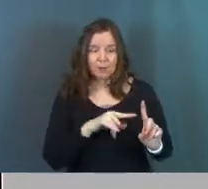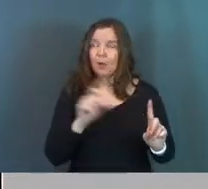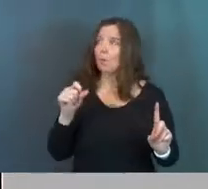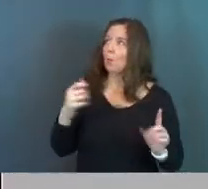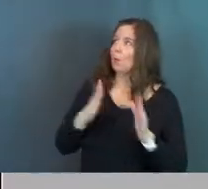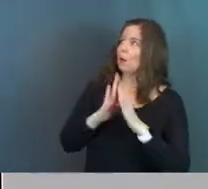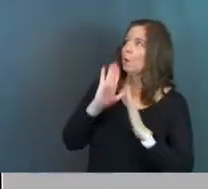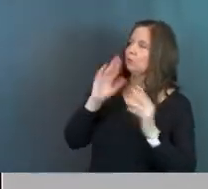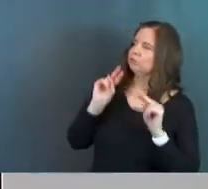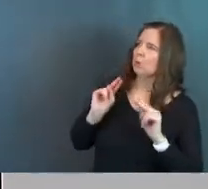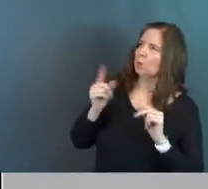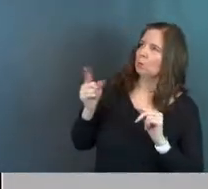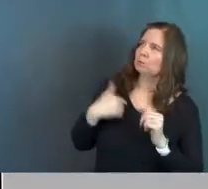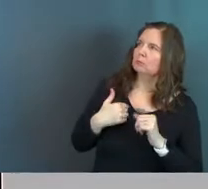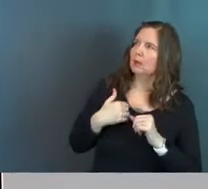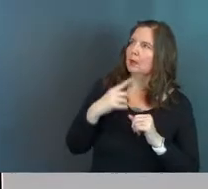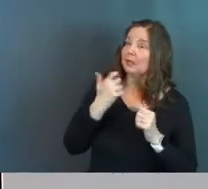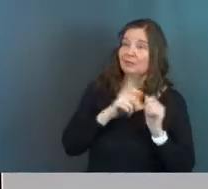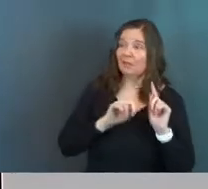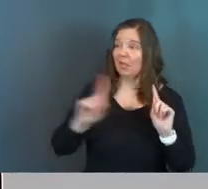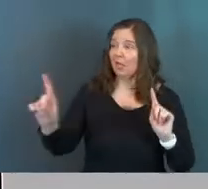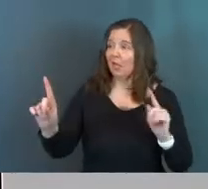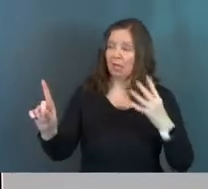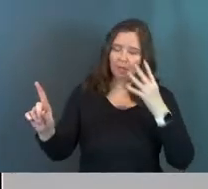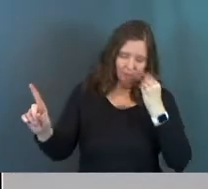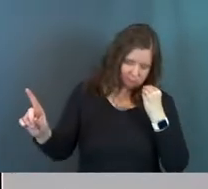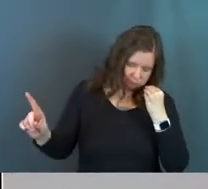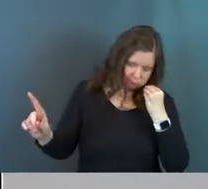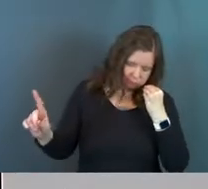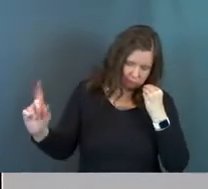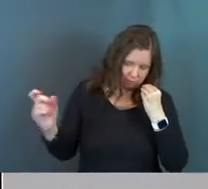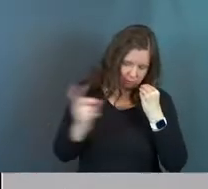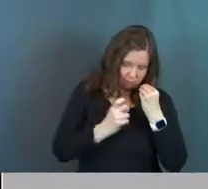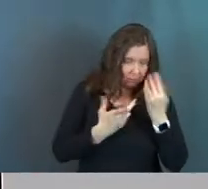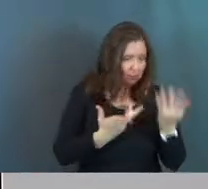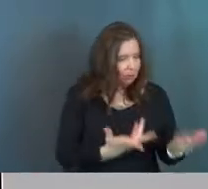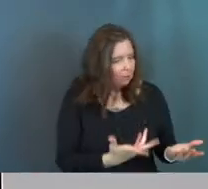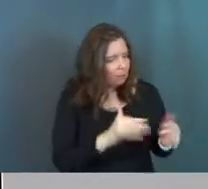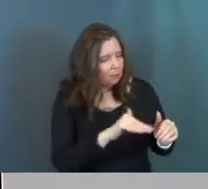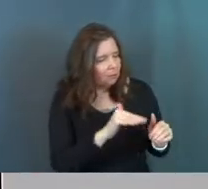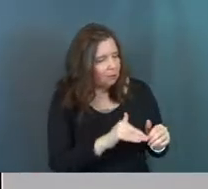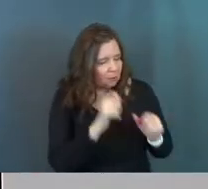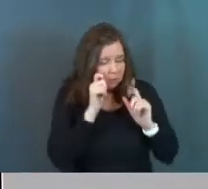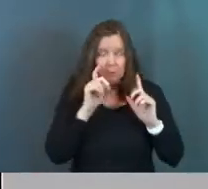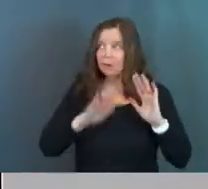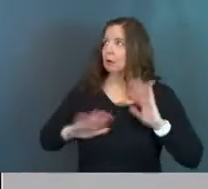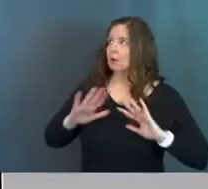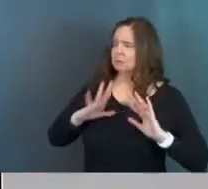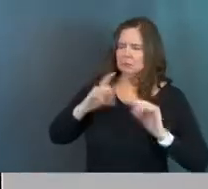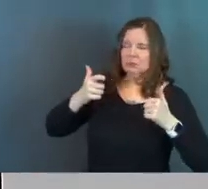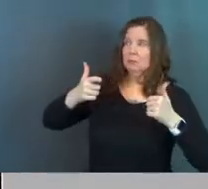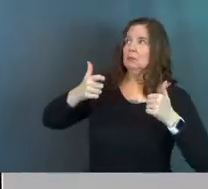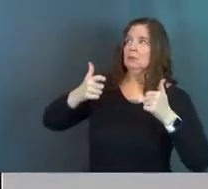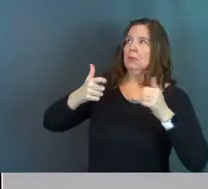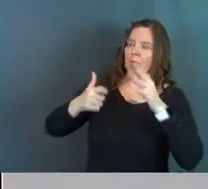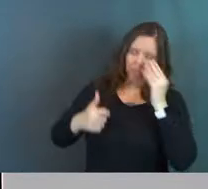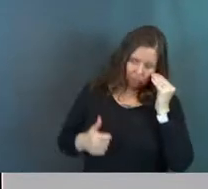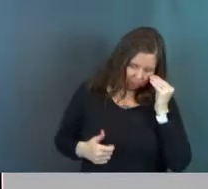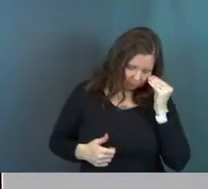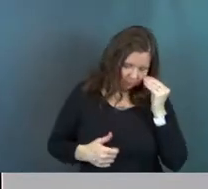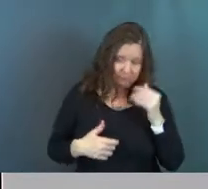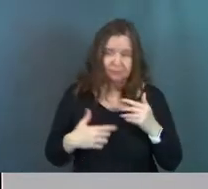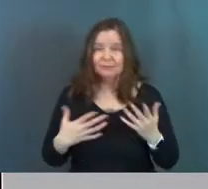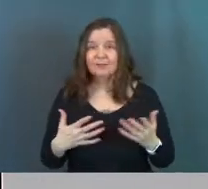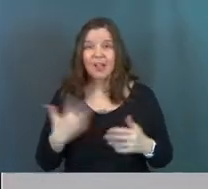disciples were asleep every single... Can imagine that? Jesus is like, hey, keep watch. And he's just overwhelmed. And you're like, you got it. You know what I mean? Like,